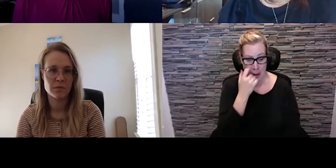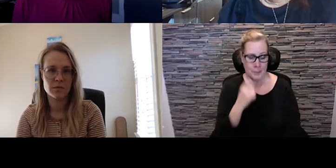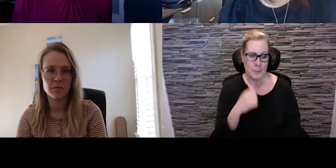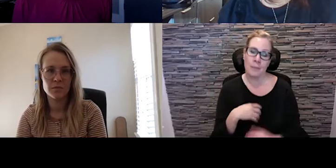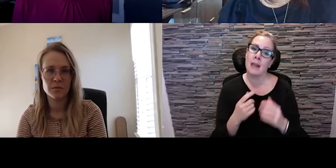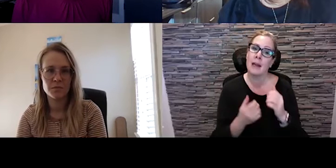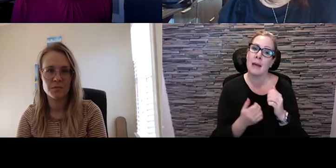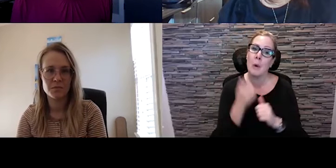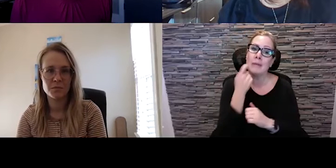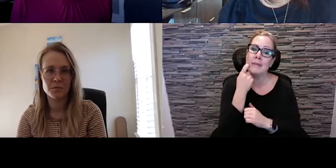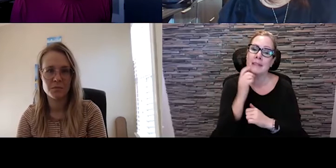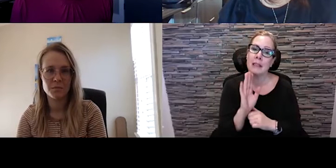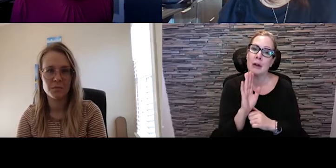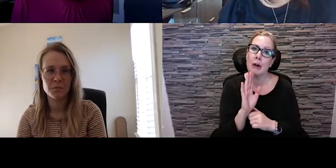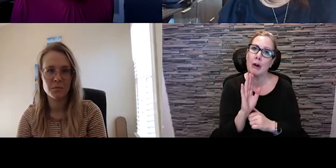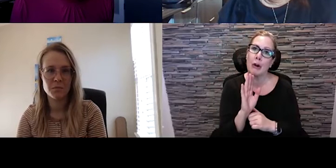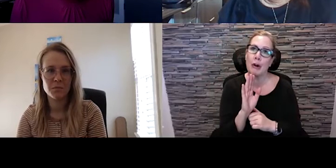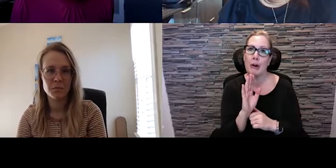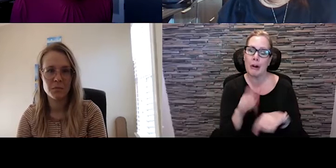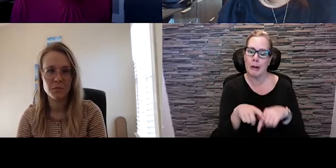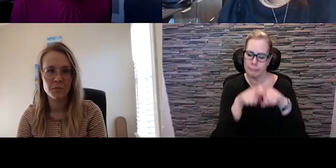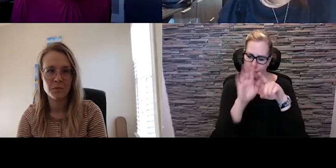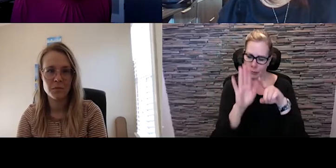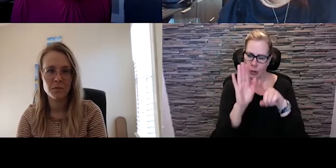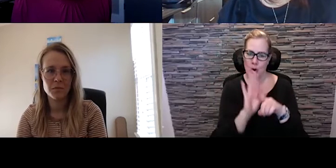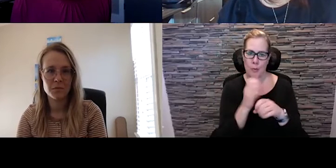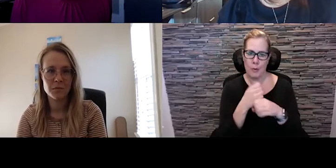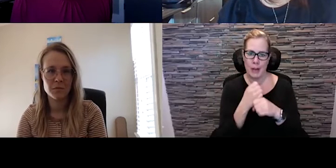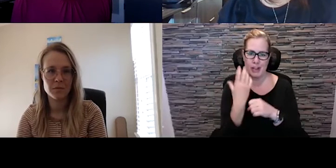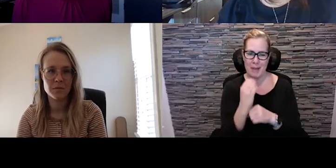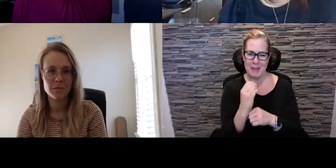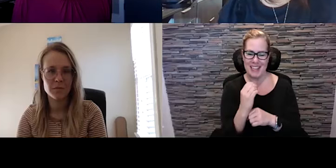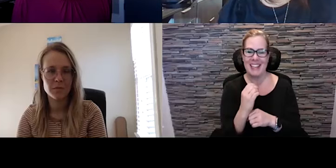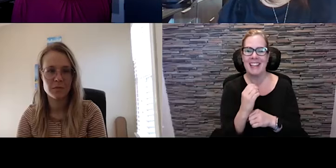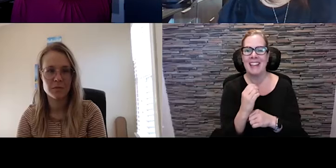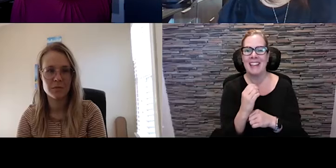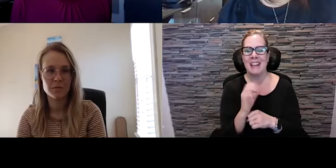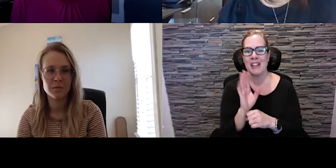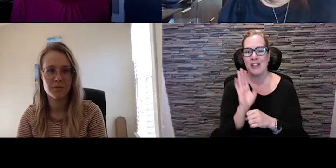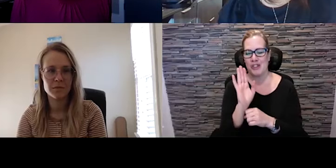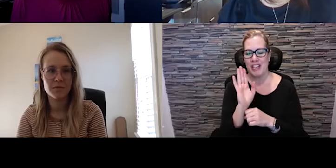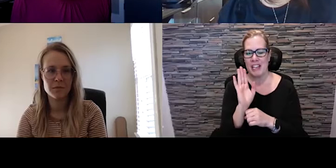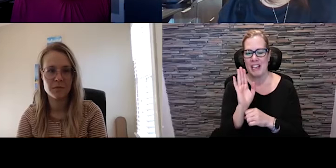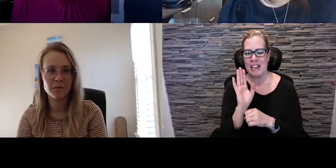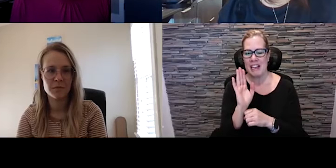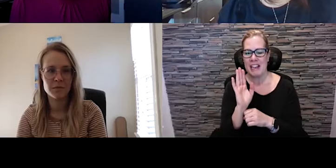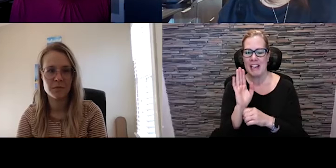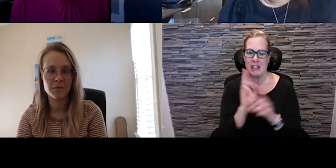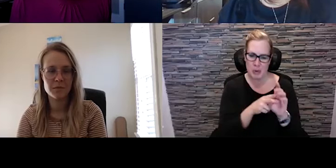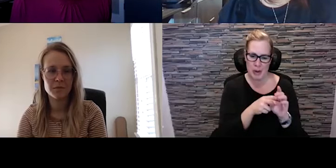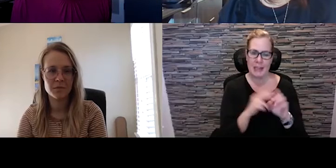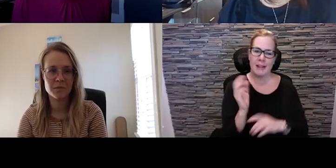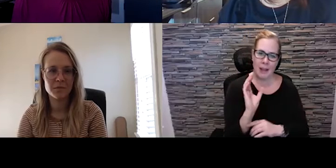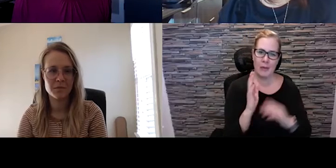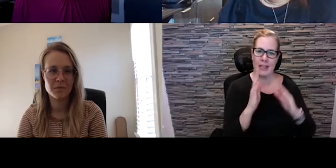putting a bit of a hiatus on her own production company, she has joined the Calgary Downtown Association